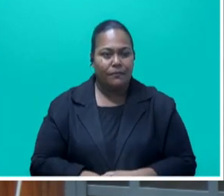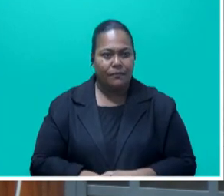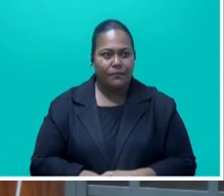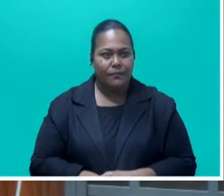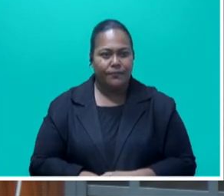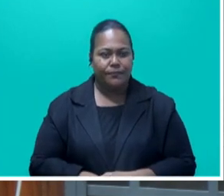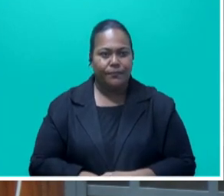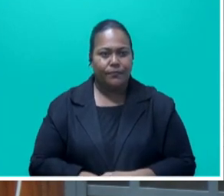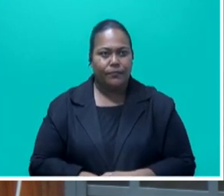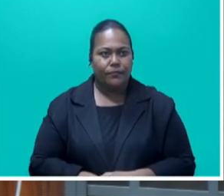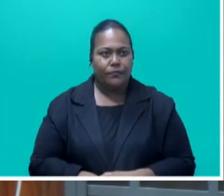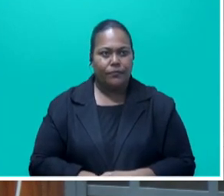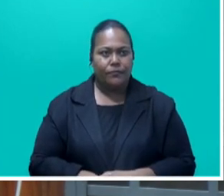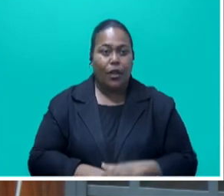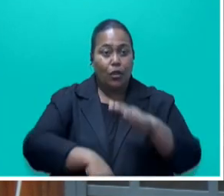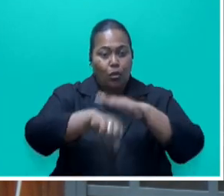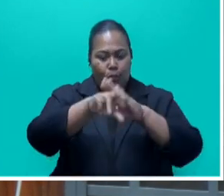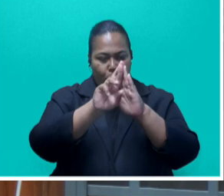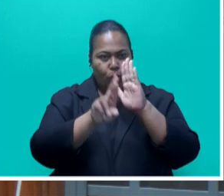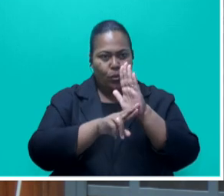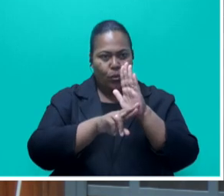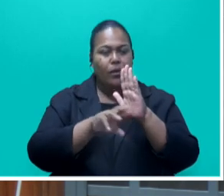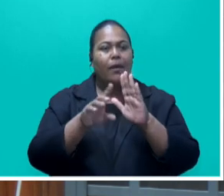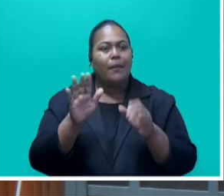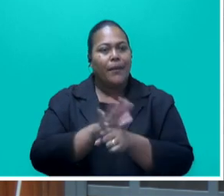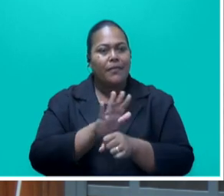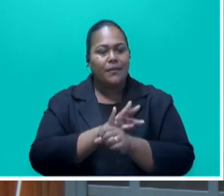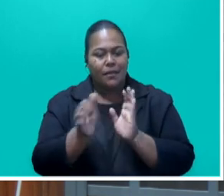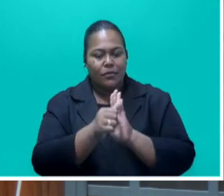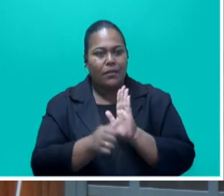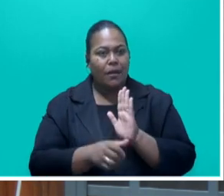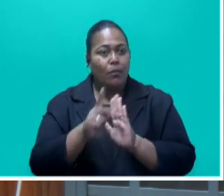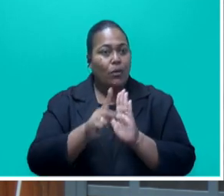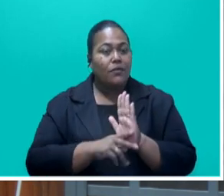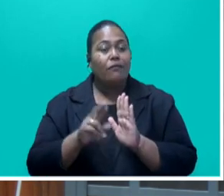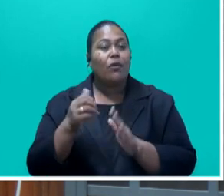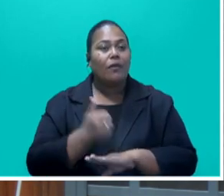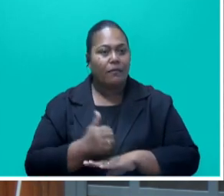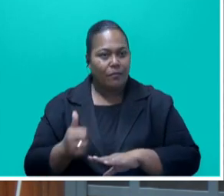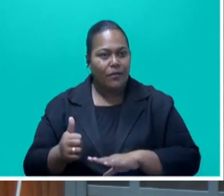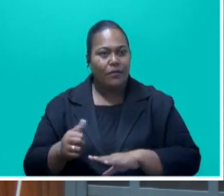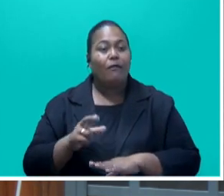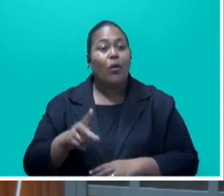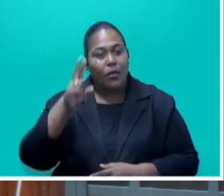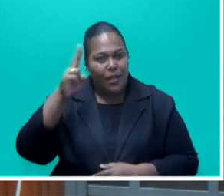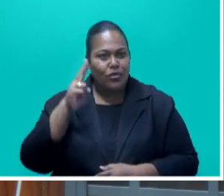strategy that sets the agenda and policy intentions of government with respect to national security.